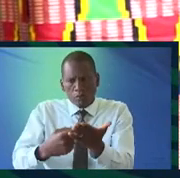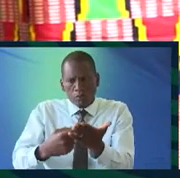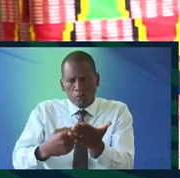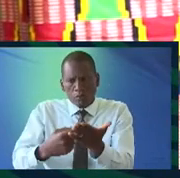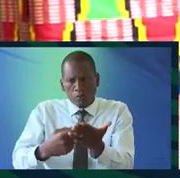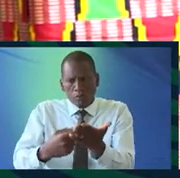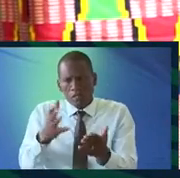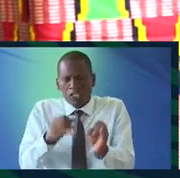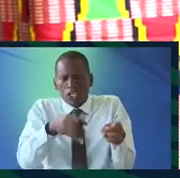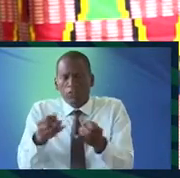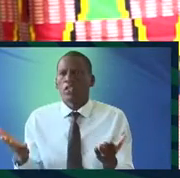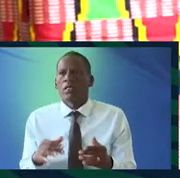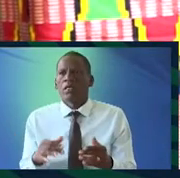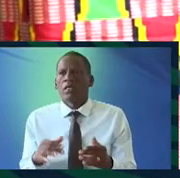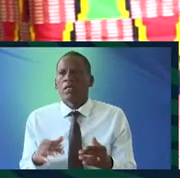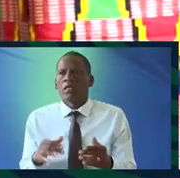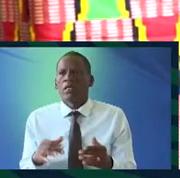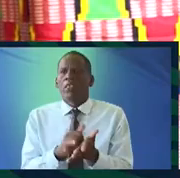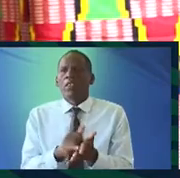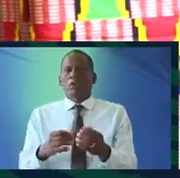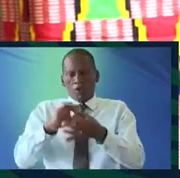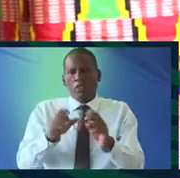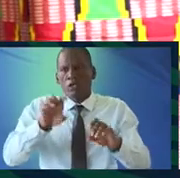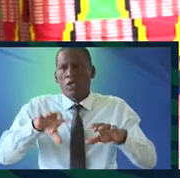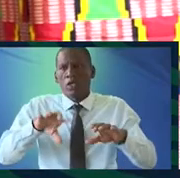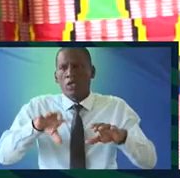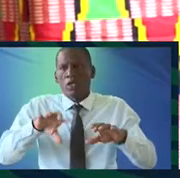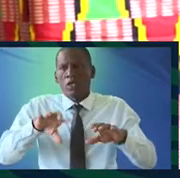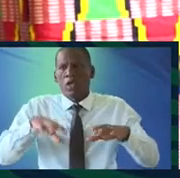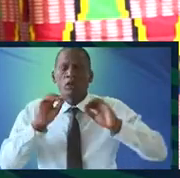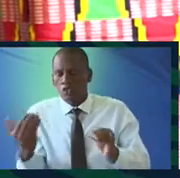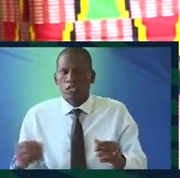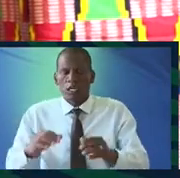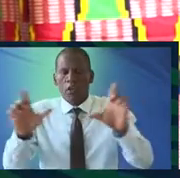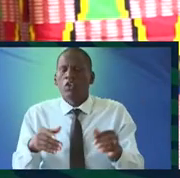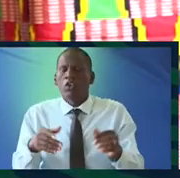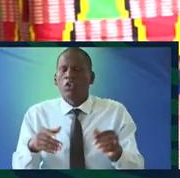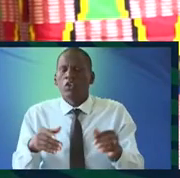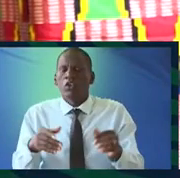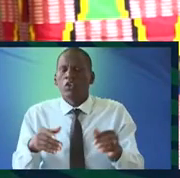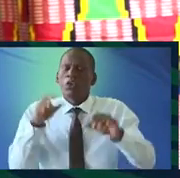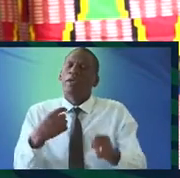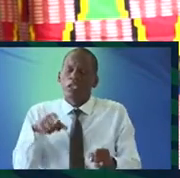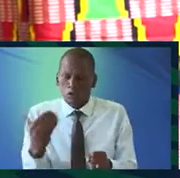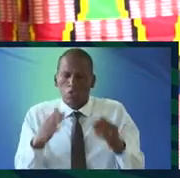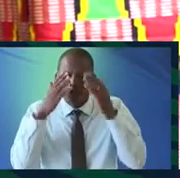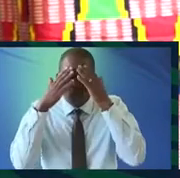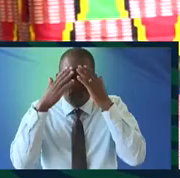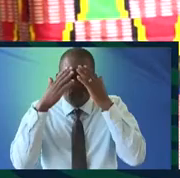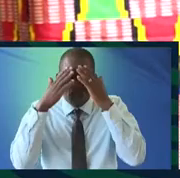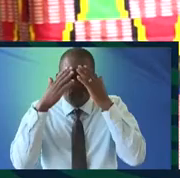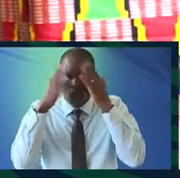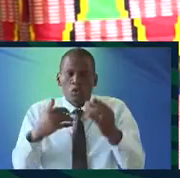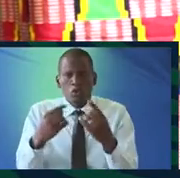it is really a very individual enterprise and that leads to the question about how do we teach our children language because you can say your children do